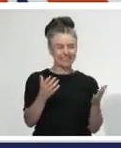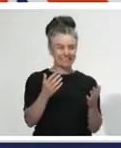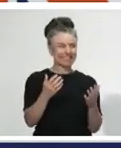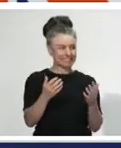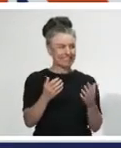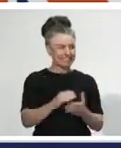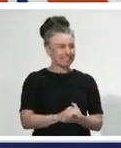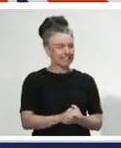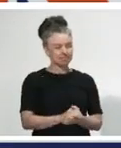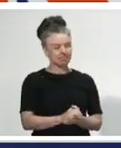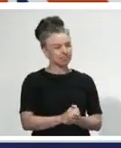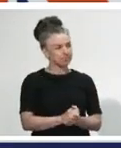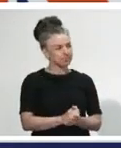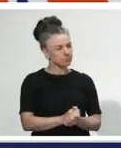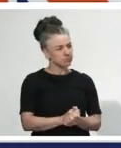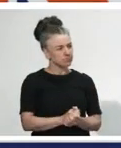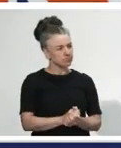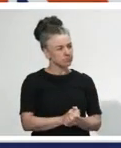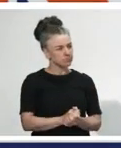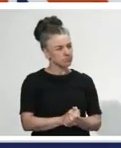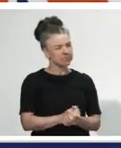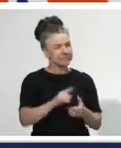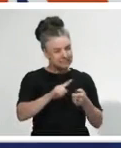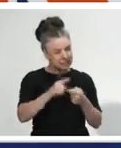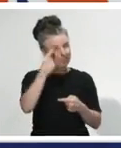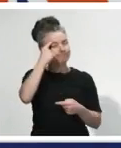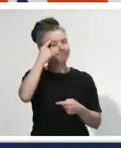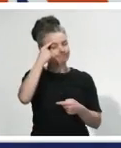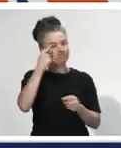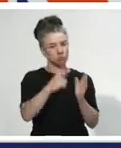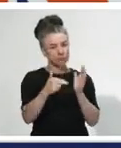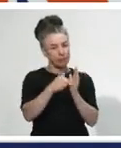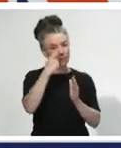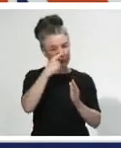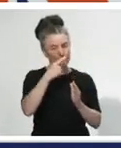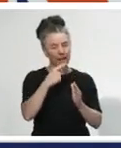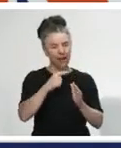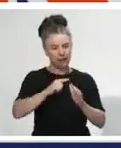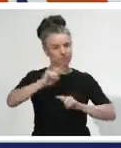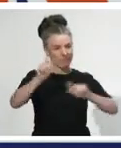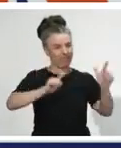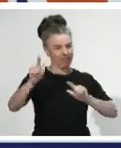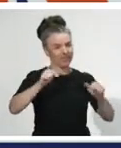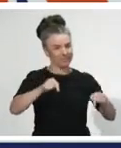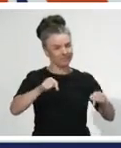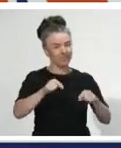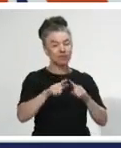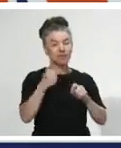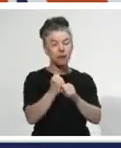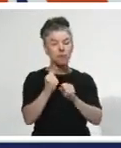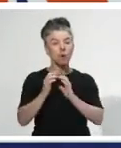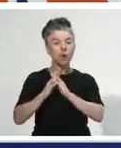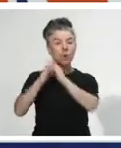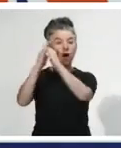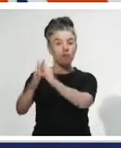trading face-to-face. For that we still have to be mindful that New Zealanders move. And there are for instance the Wairapa is an example